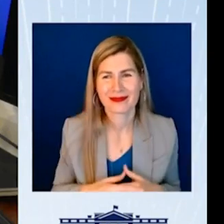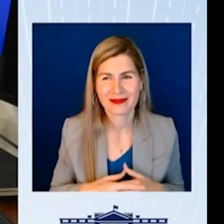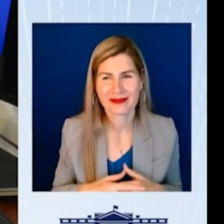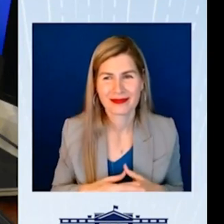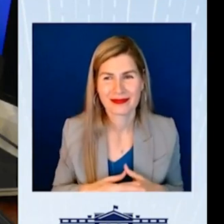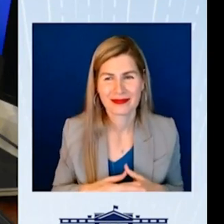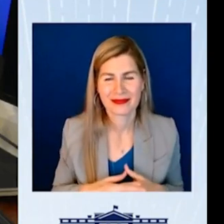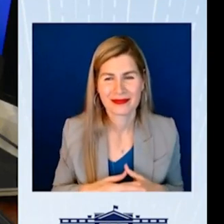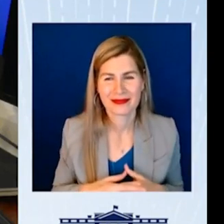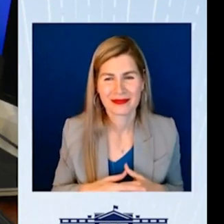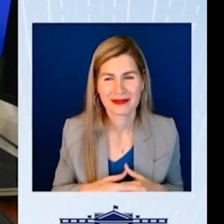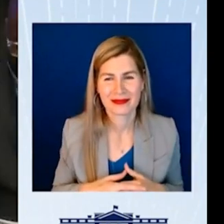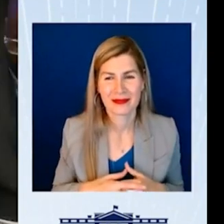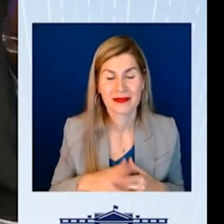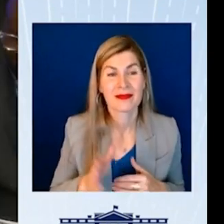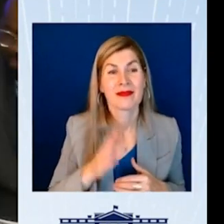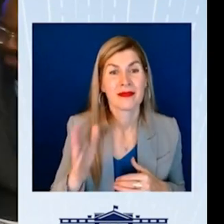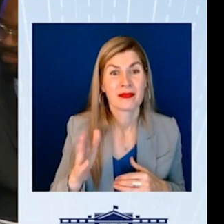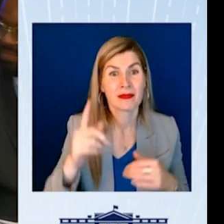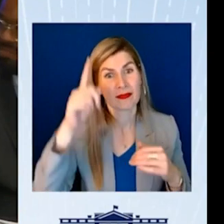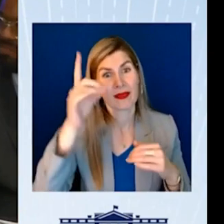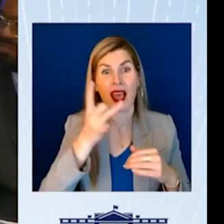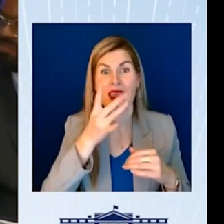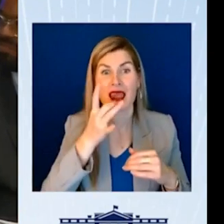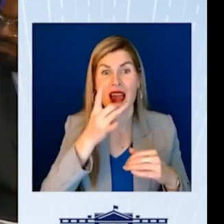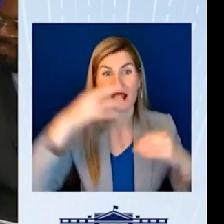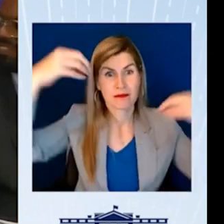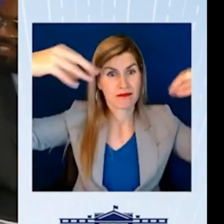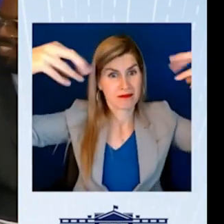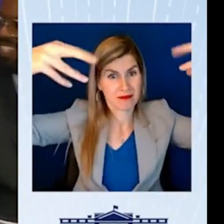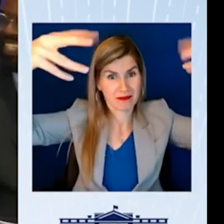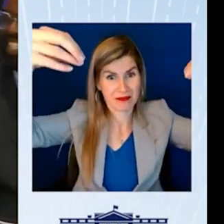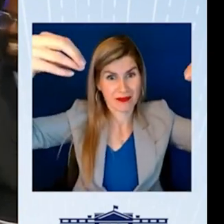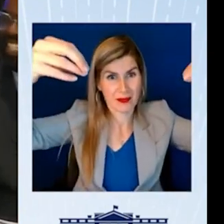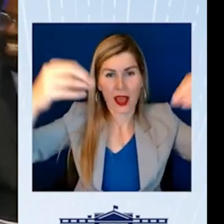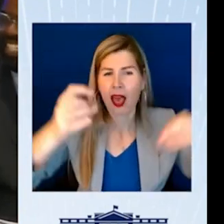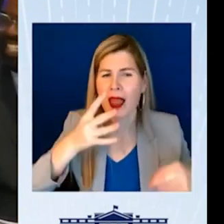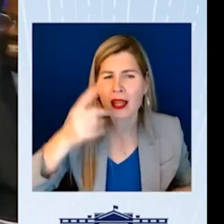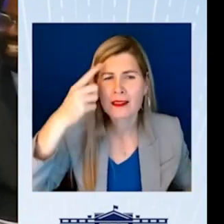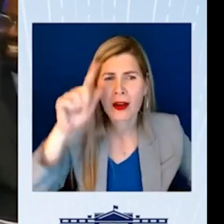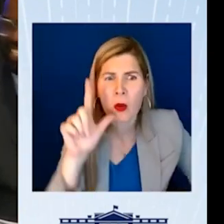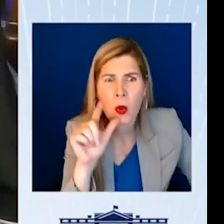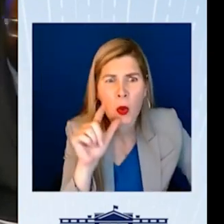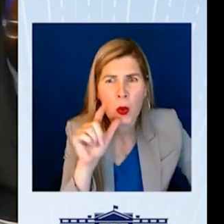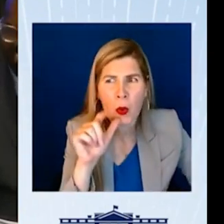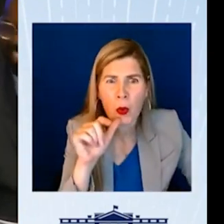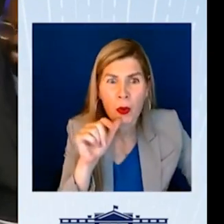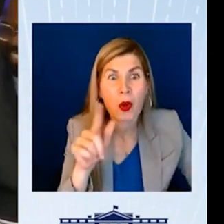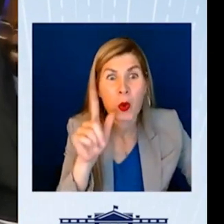And along the ceiling, there were lights. Those are accommodations for sighted students.